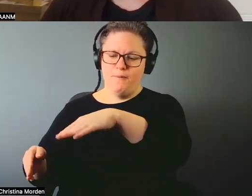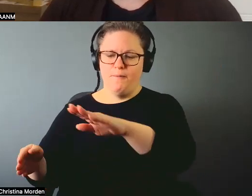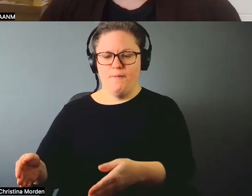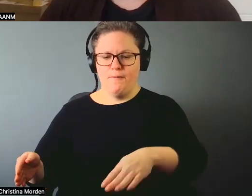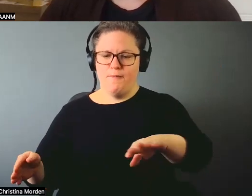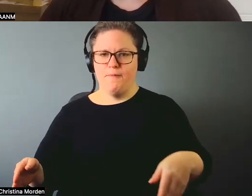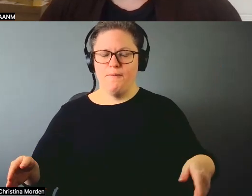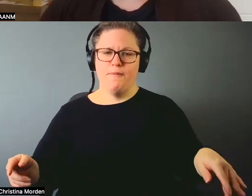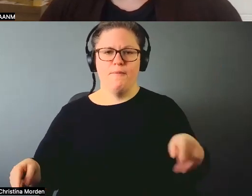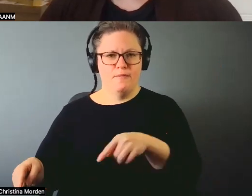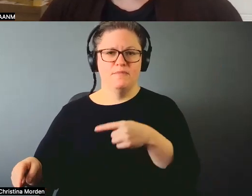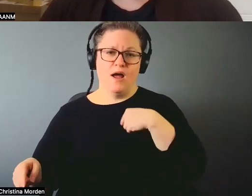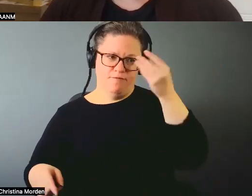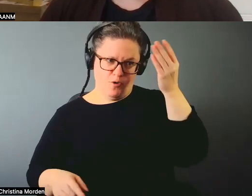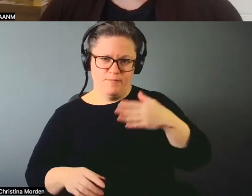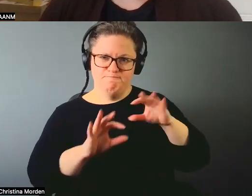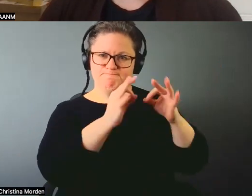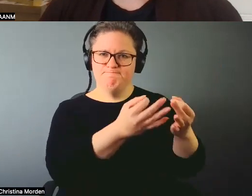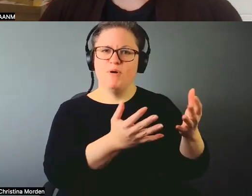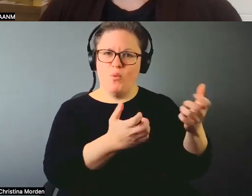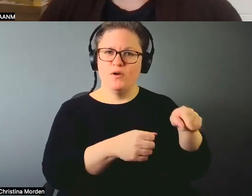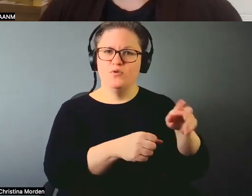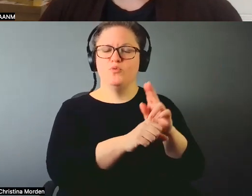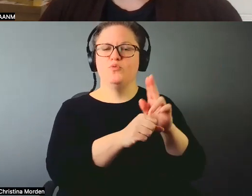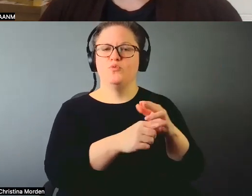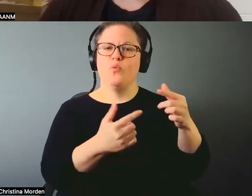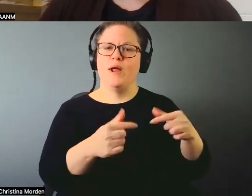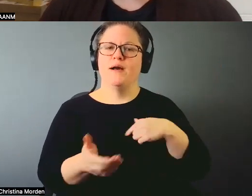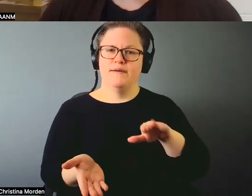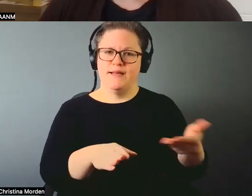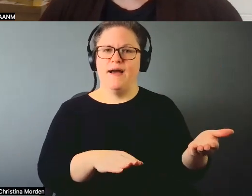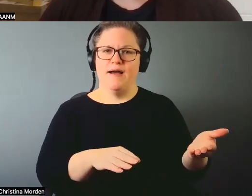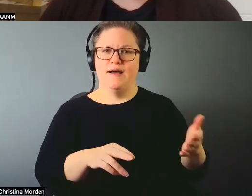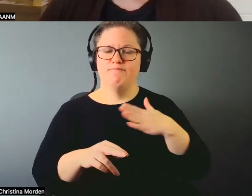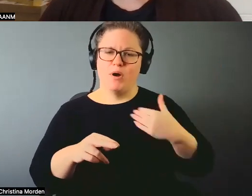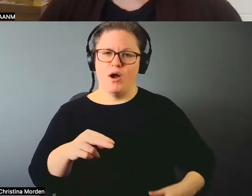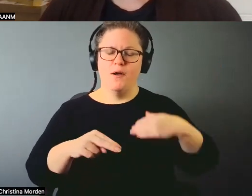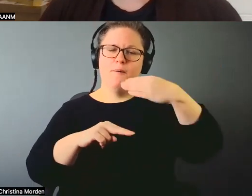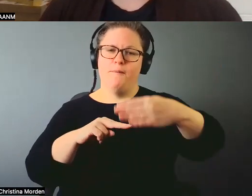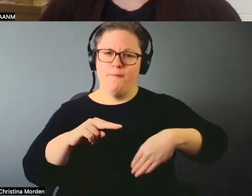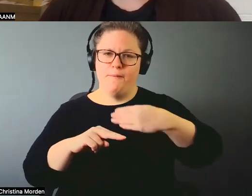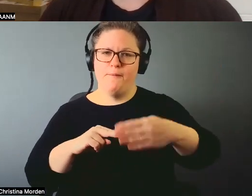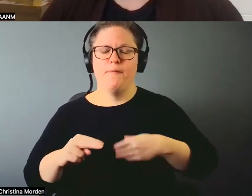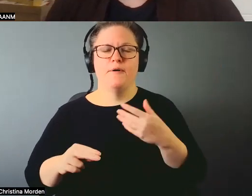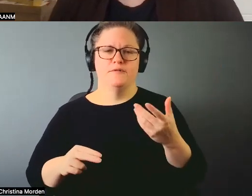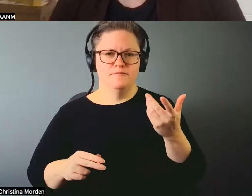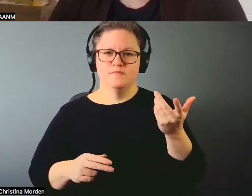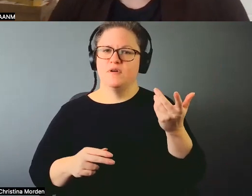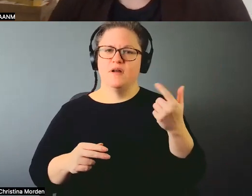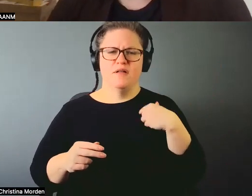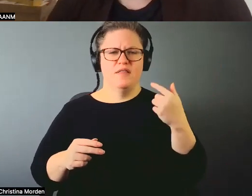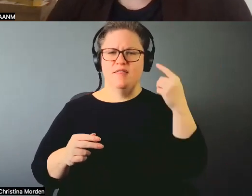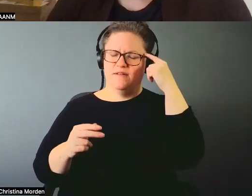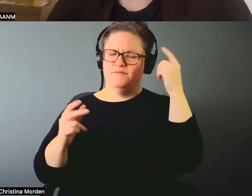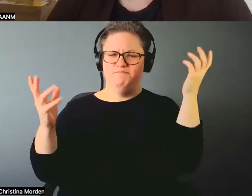Iranians back, you know, when we were younger. And I just thought it was such a beautiful ritual, and so full of